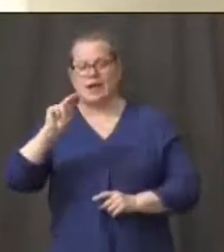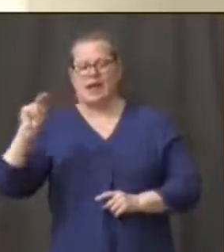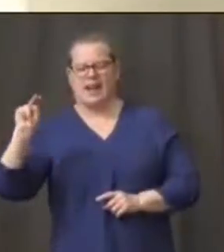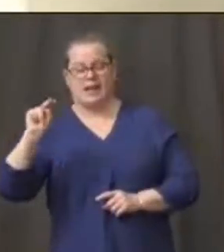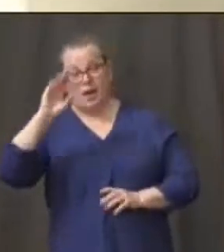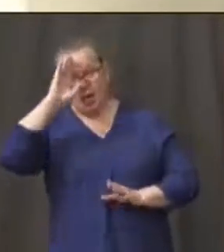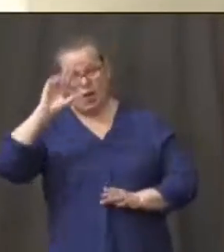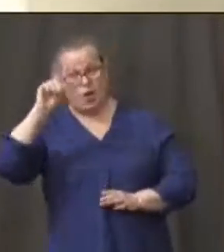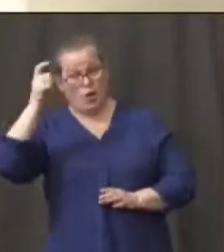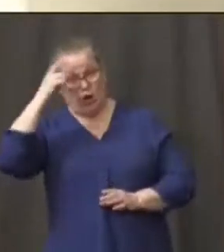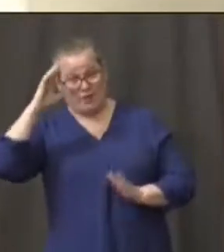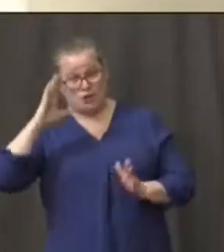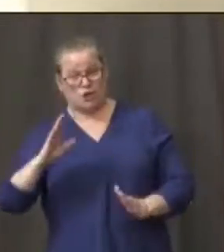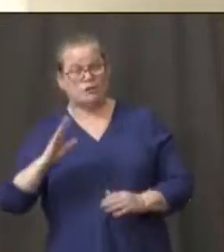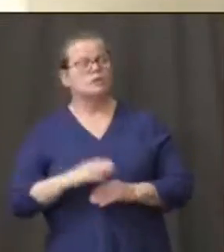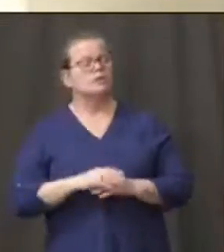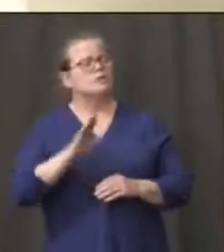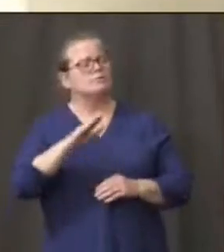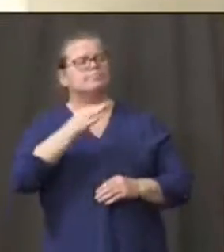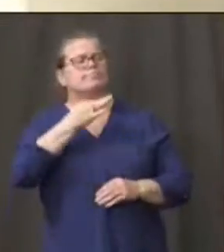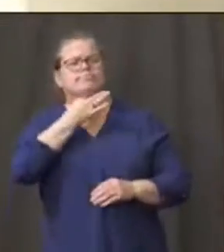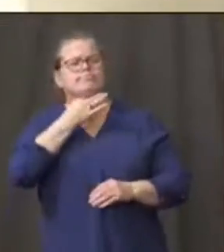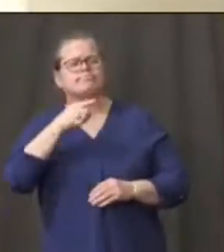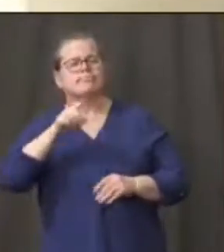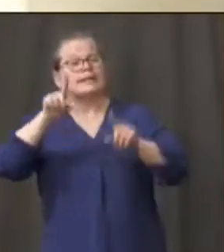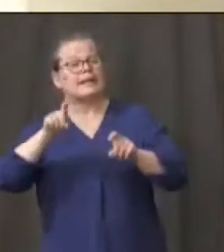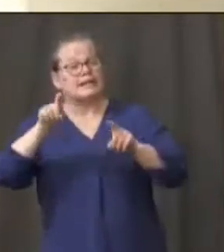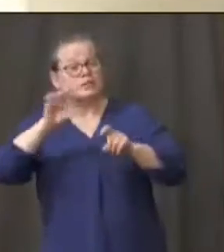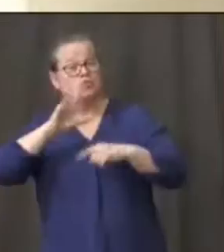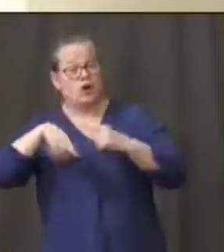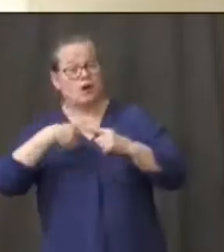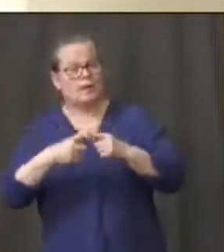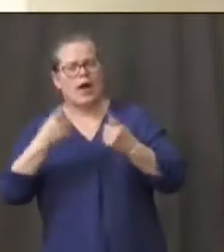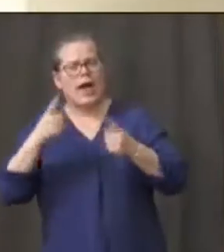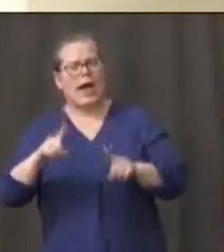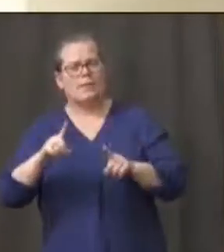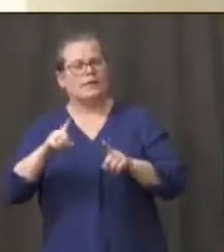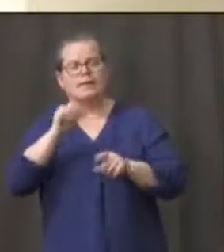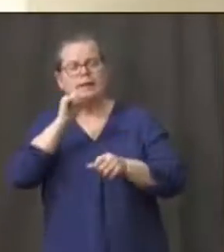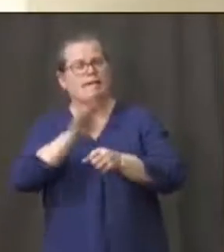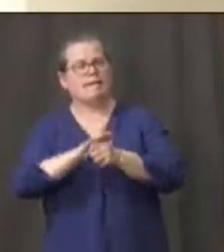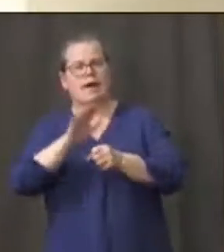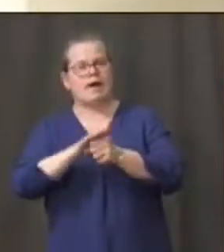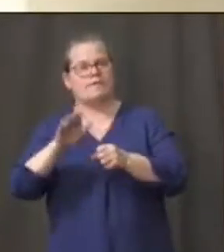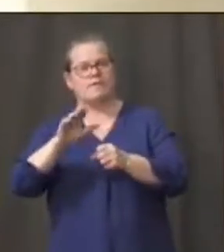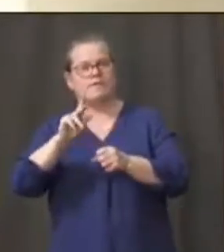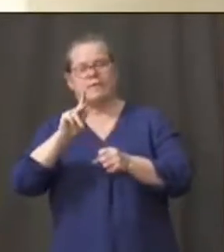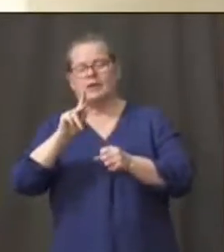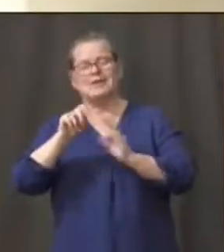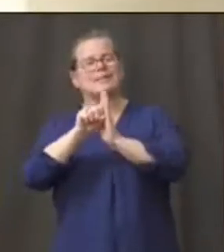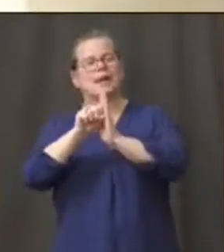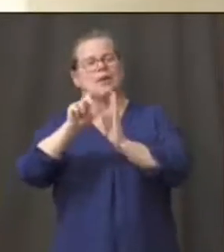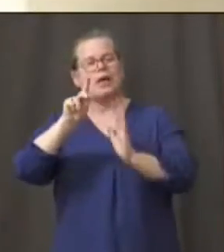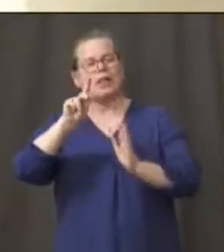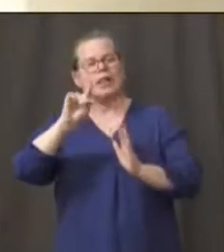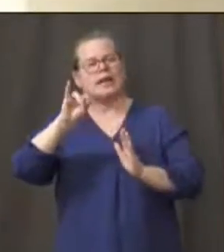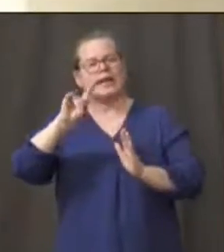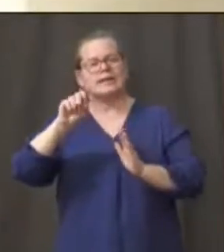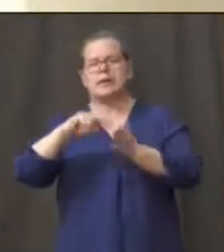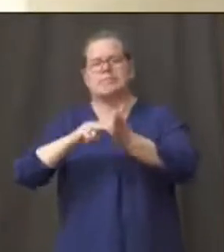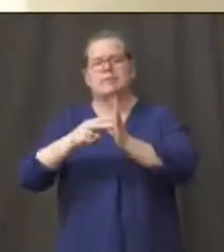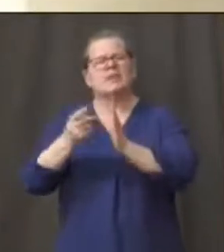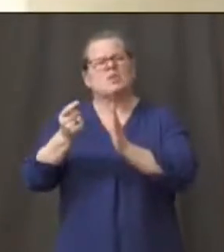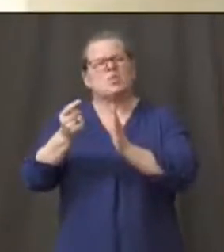of the testing you were talking about and that we were down in sample kits, can you explain what the snag is right now and how we could go about fixing that?